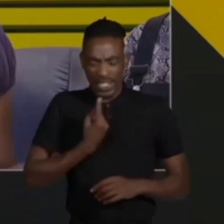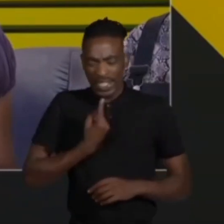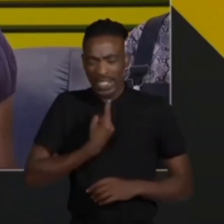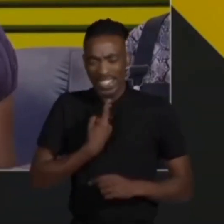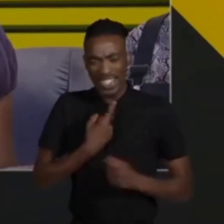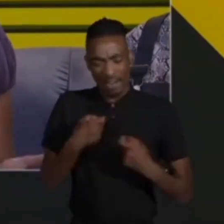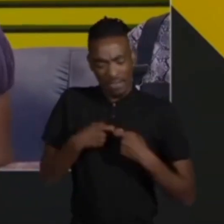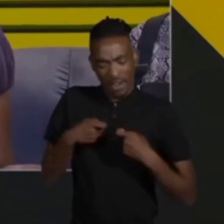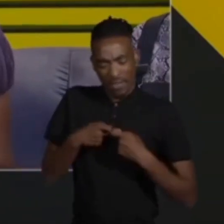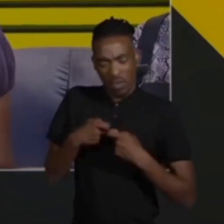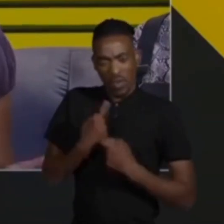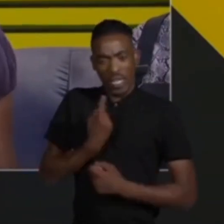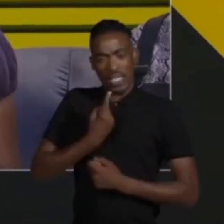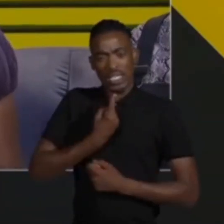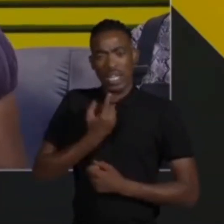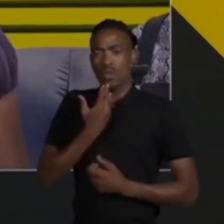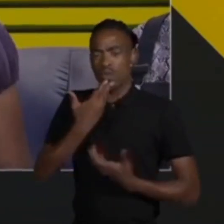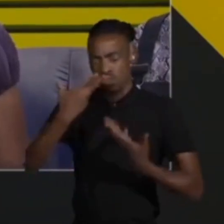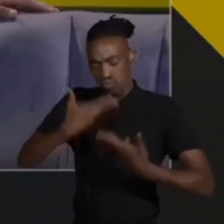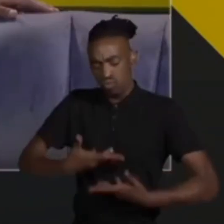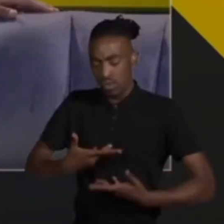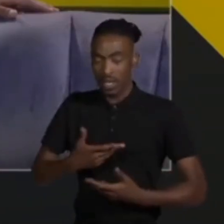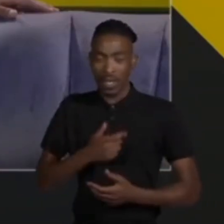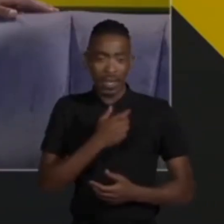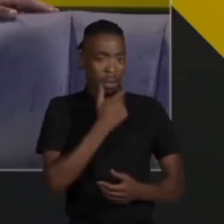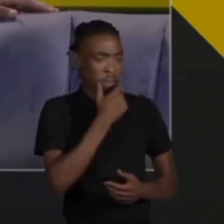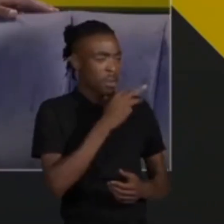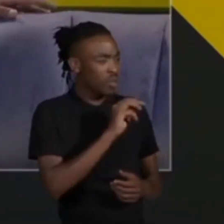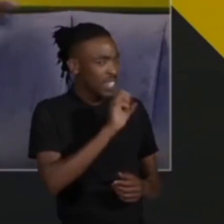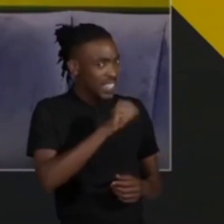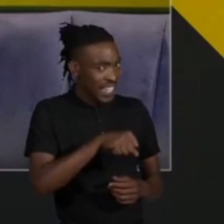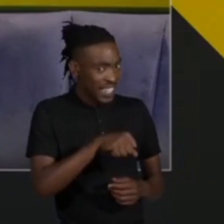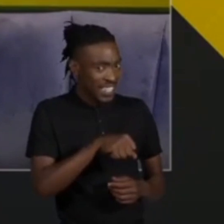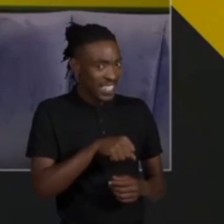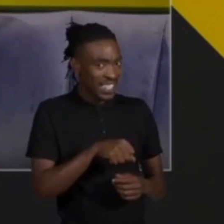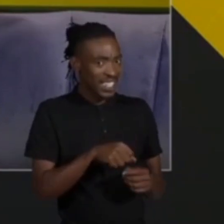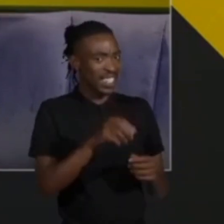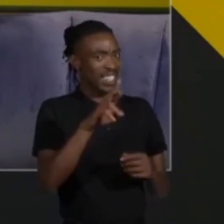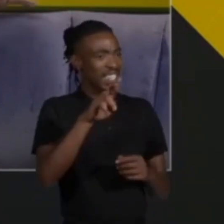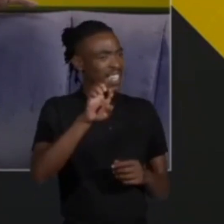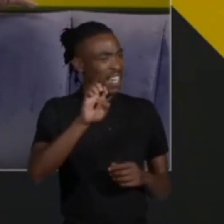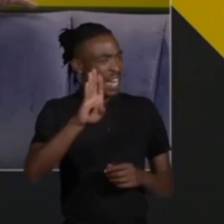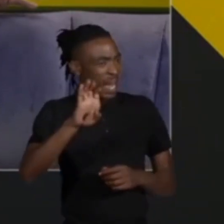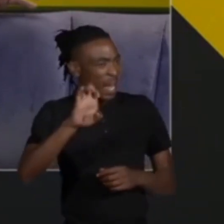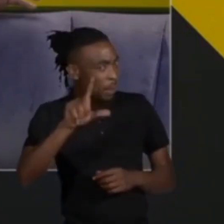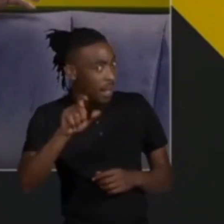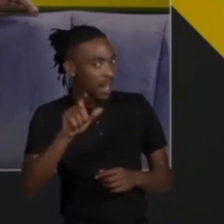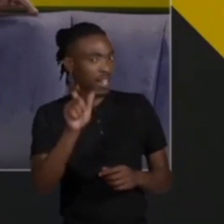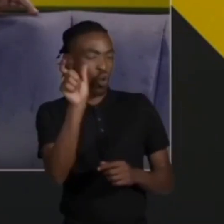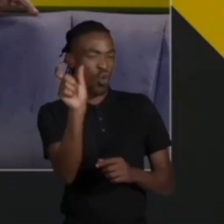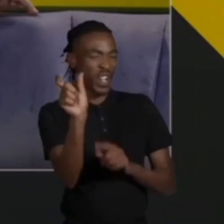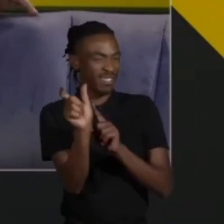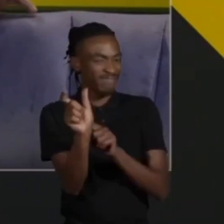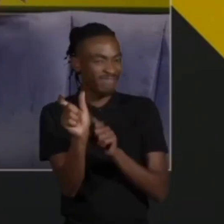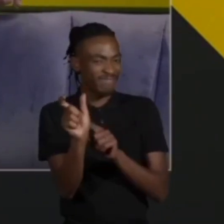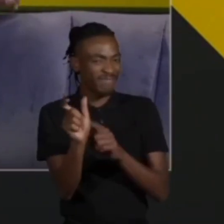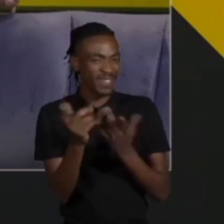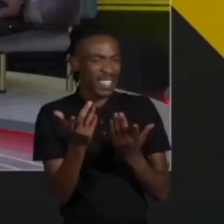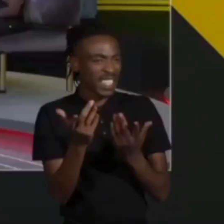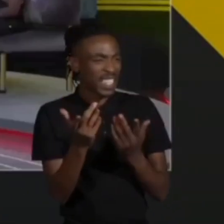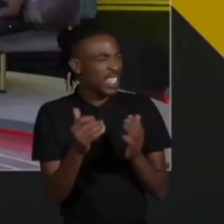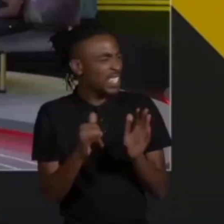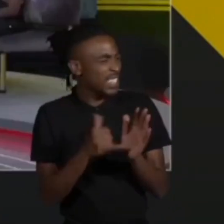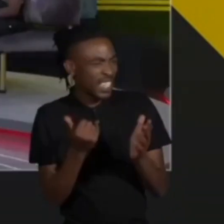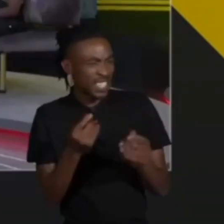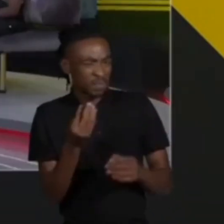am i as an individual what do i actually like young casa because let's take my ability a rebel but is this a case of being a rebel or just being